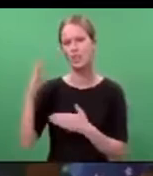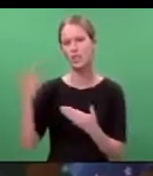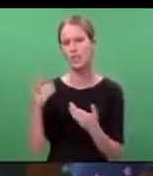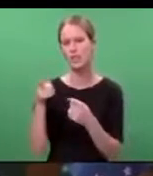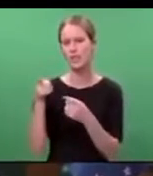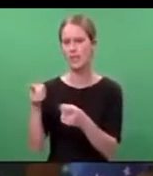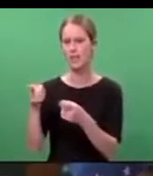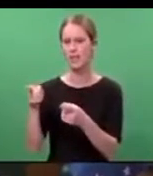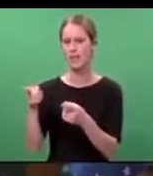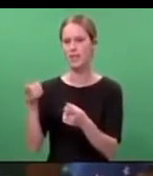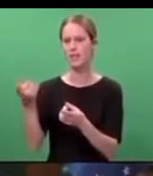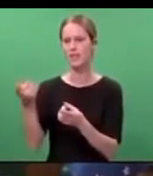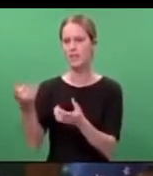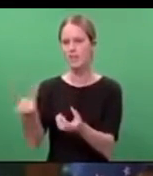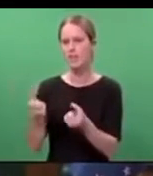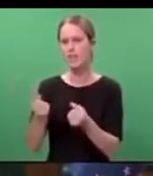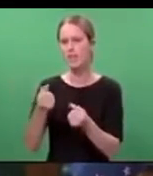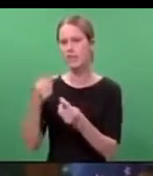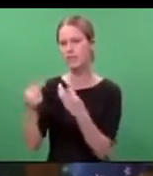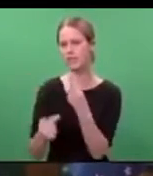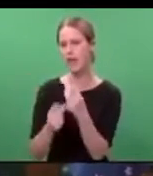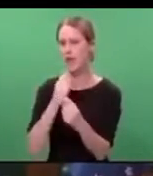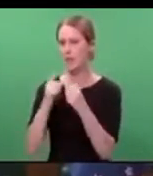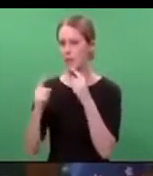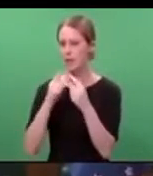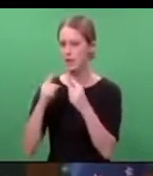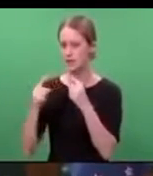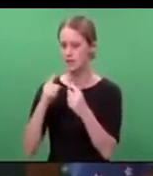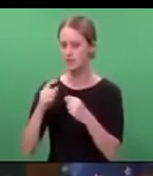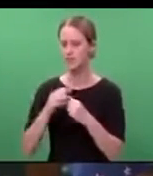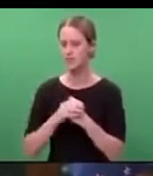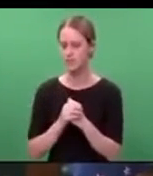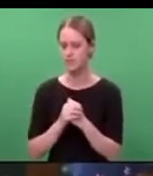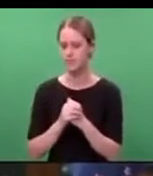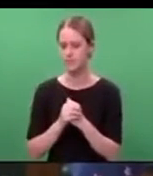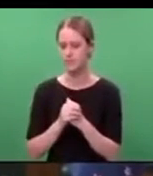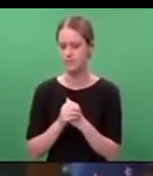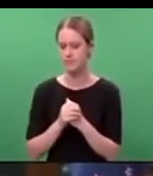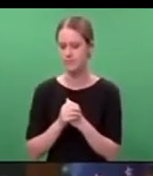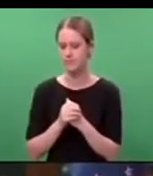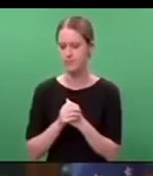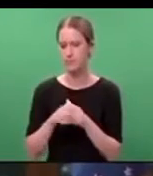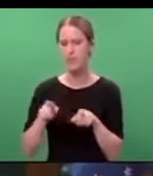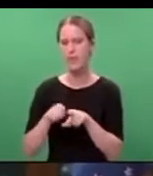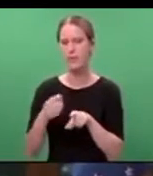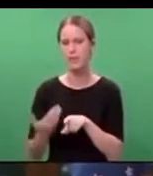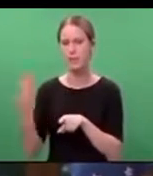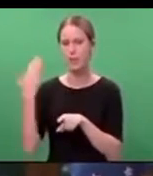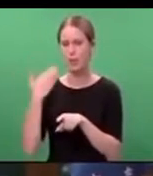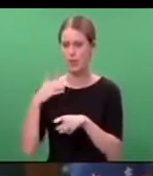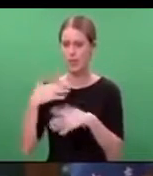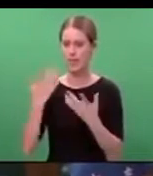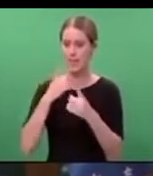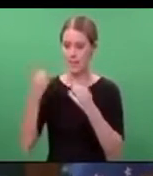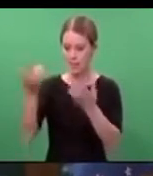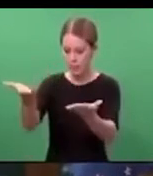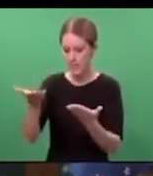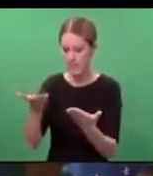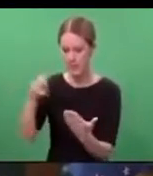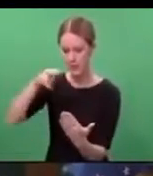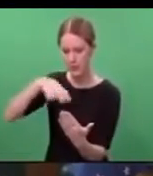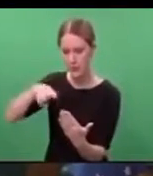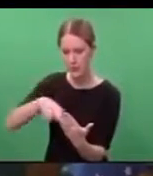receiving a range of additional information. As has been the case in the past, these are being taken extremely